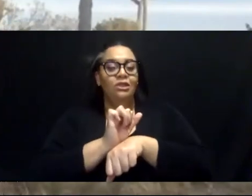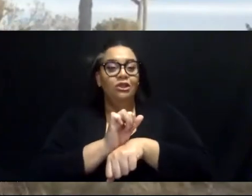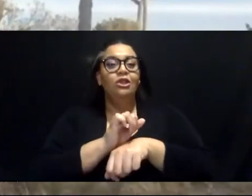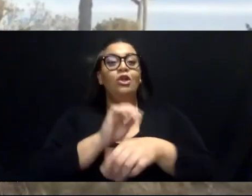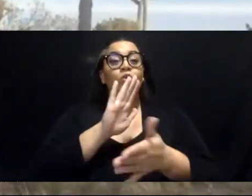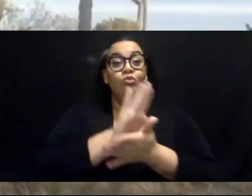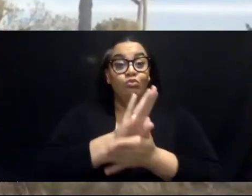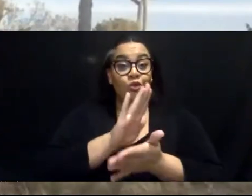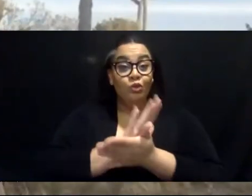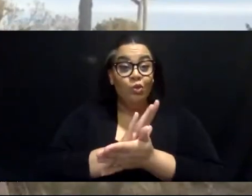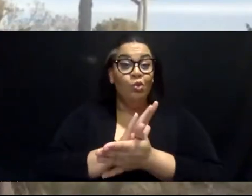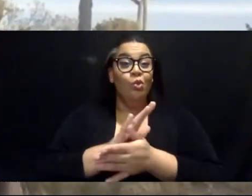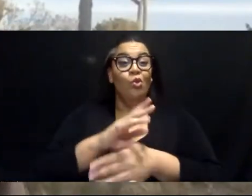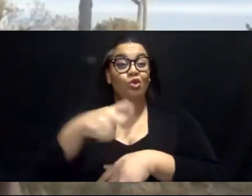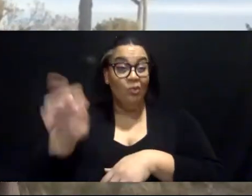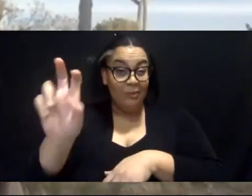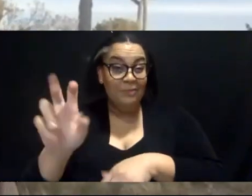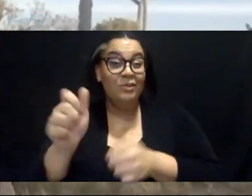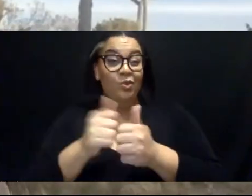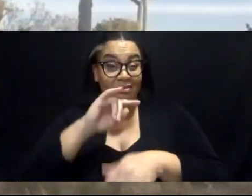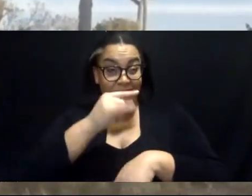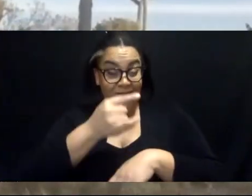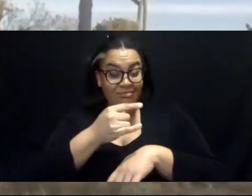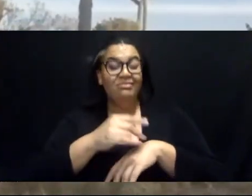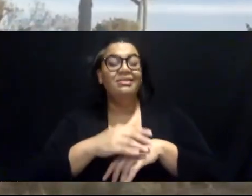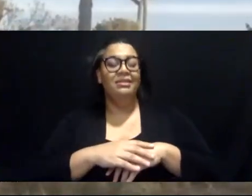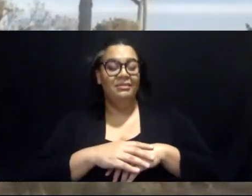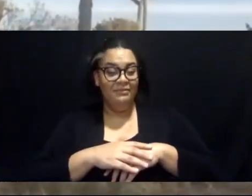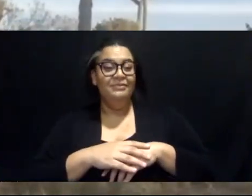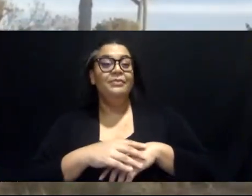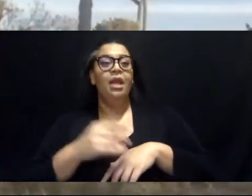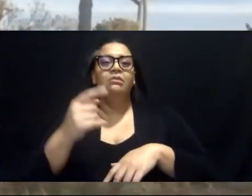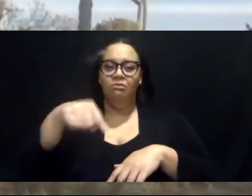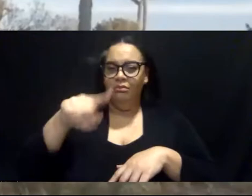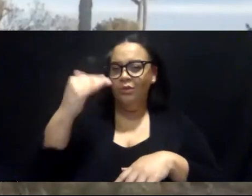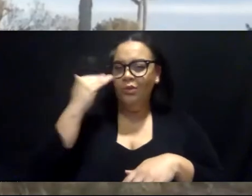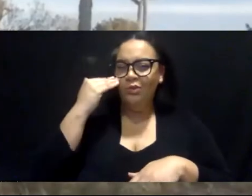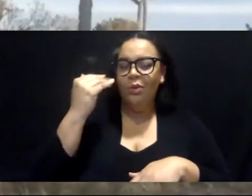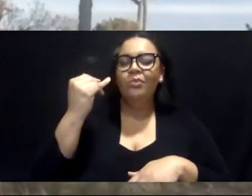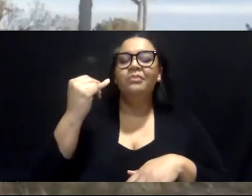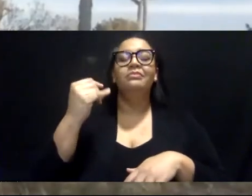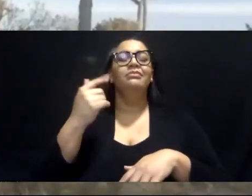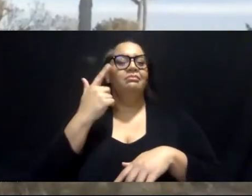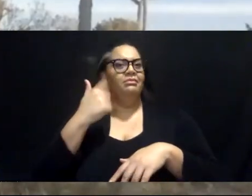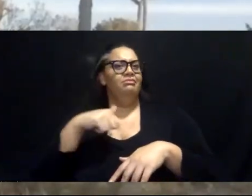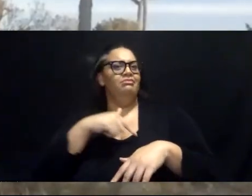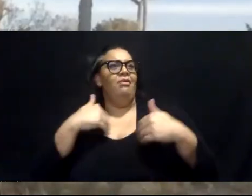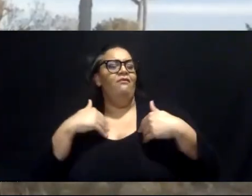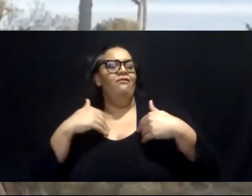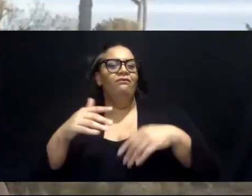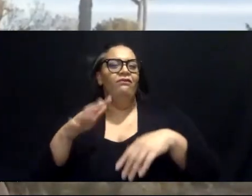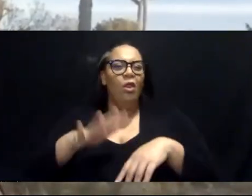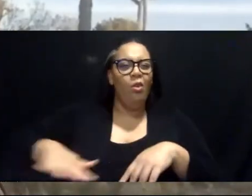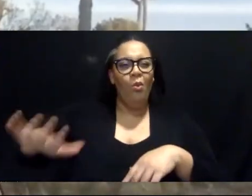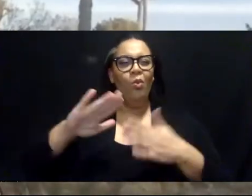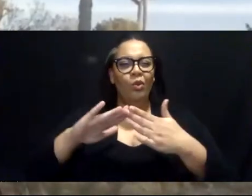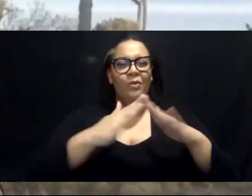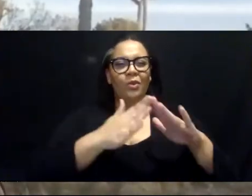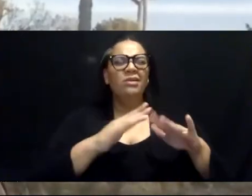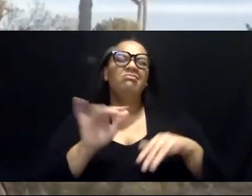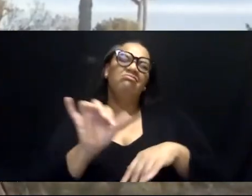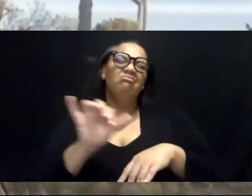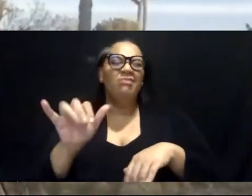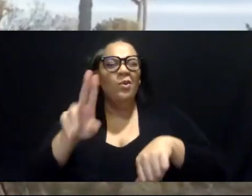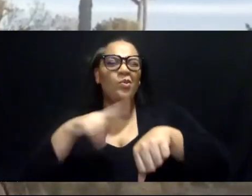we have a lot of local communities, as you know, if you read the book, we have several local communities that are just regular towns where you live.